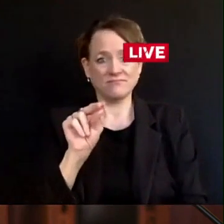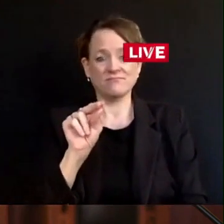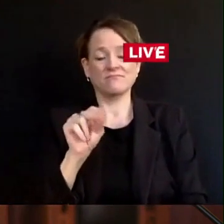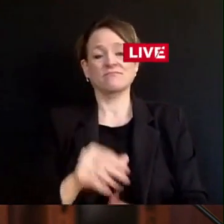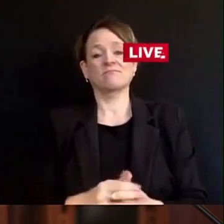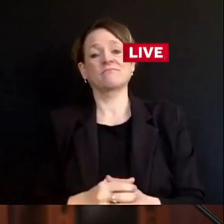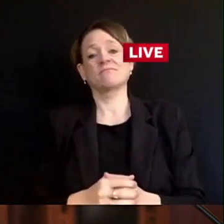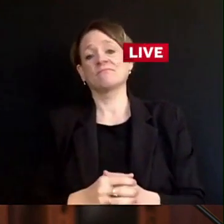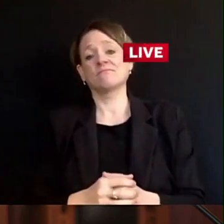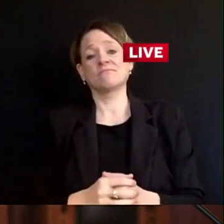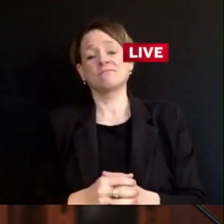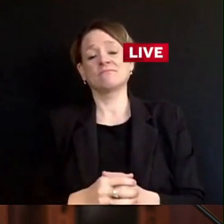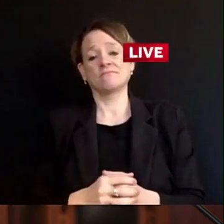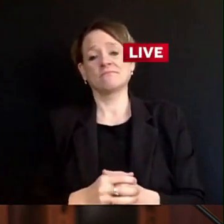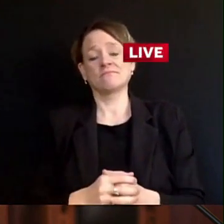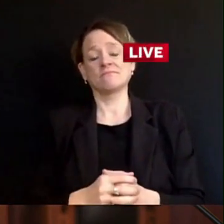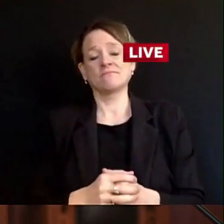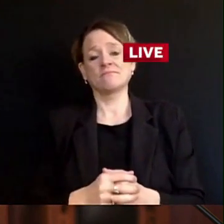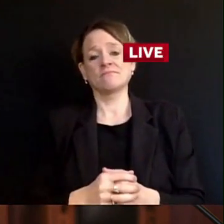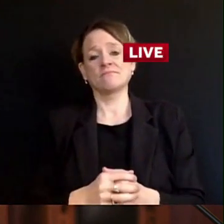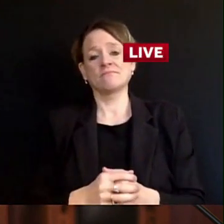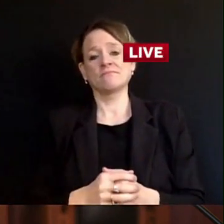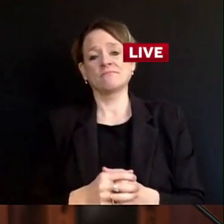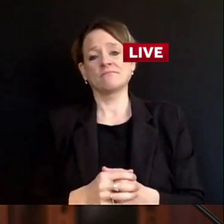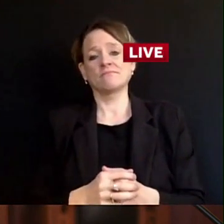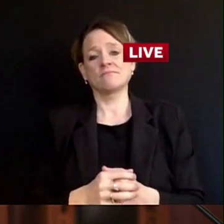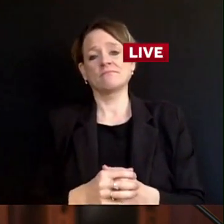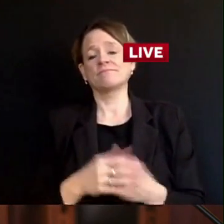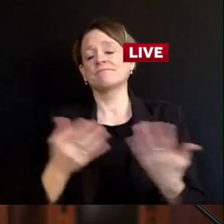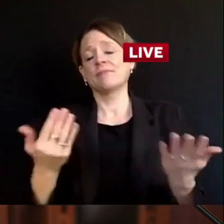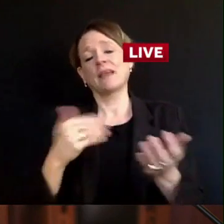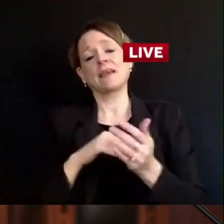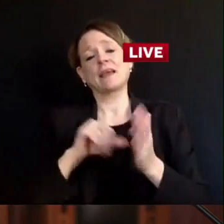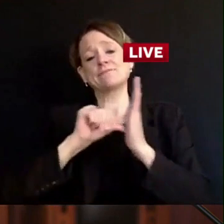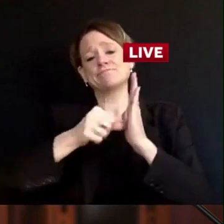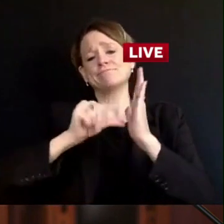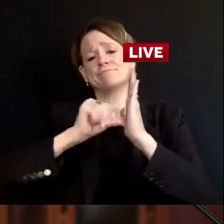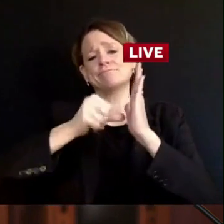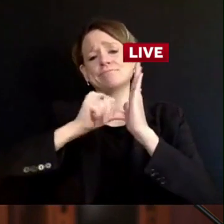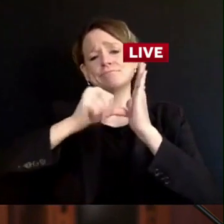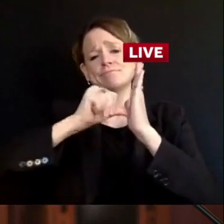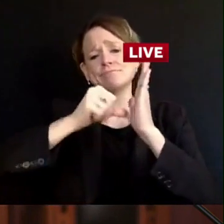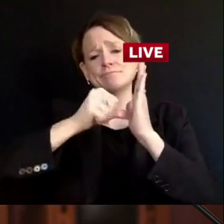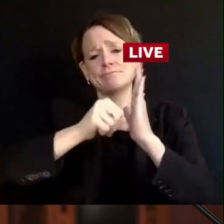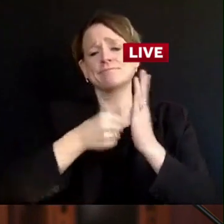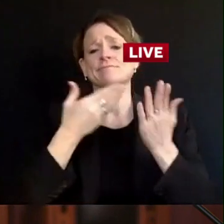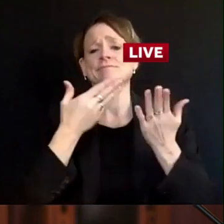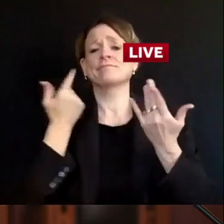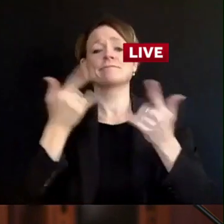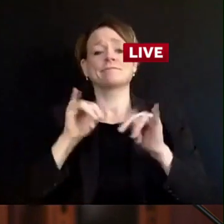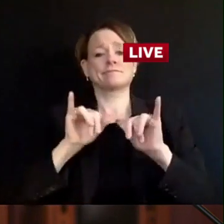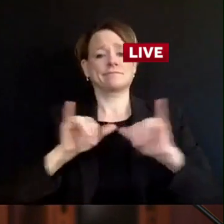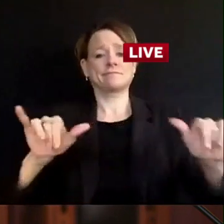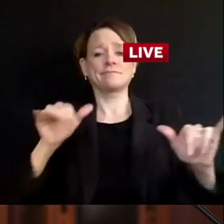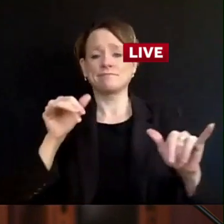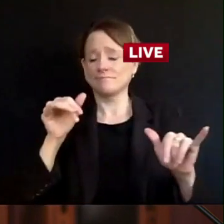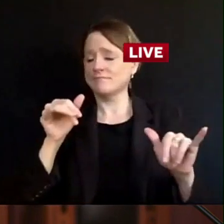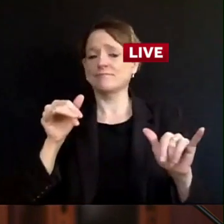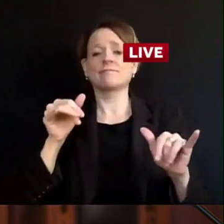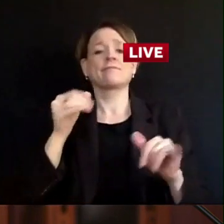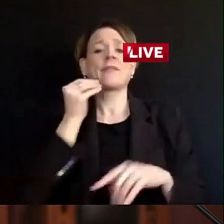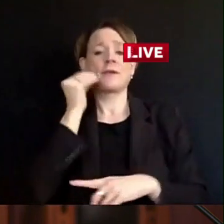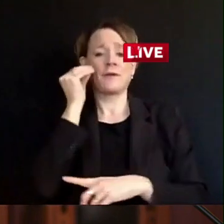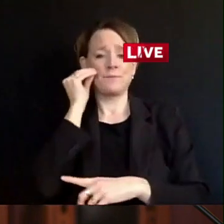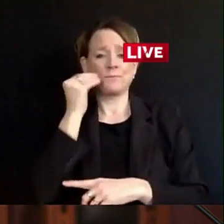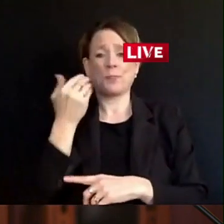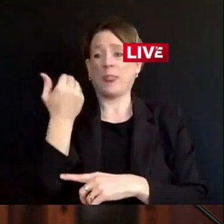curve back in March and April, and staying home is how we can do it again. Thank you for doing your part to stop the spread and